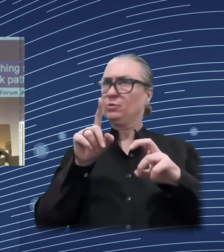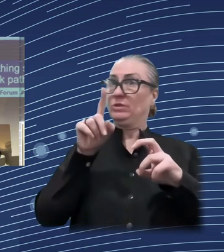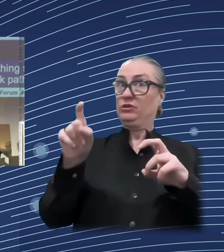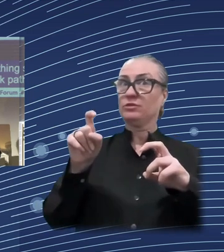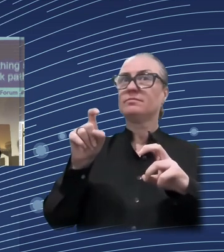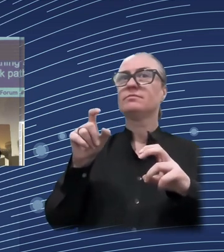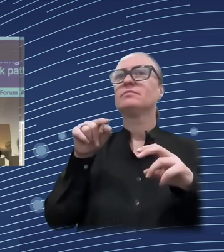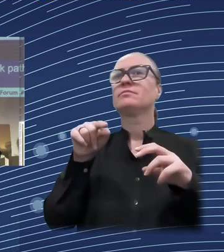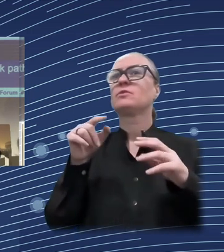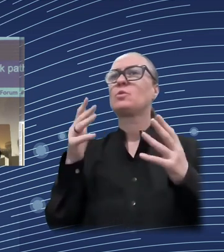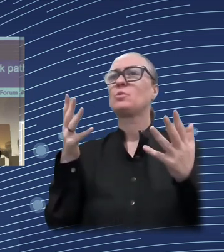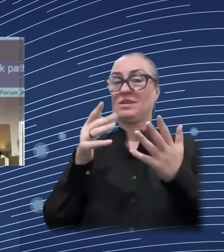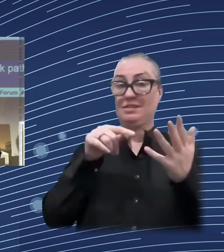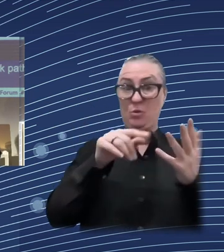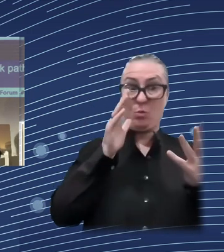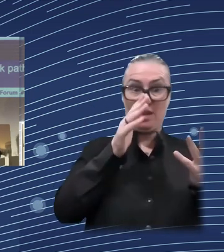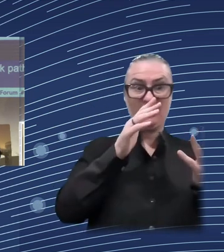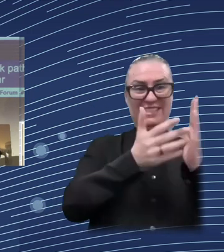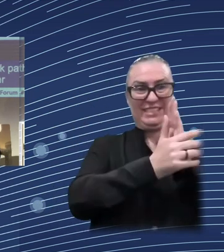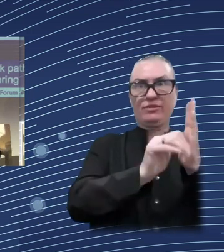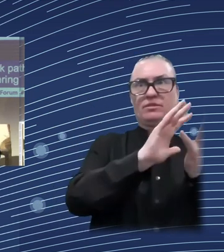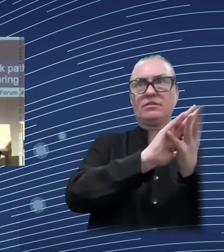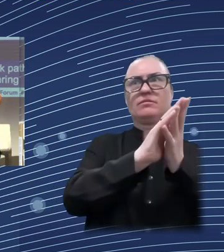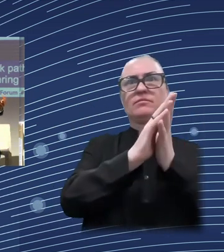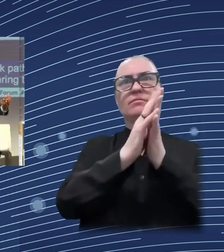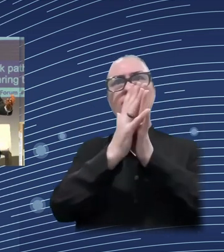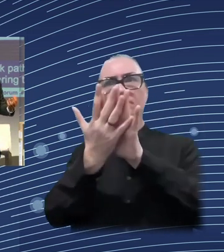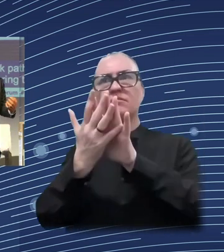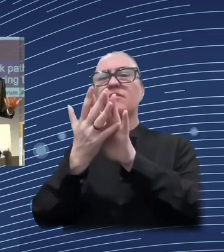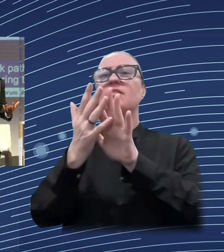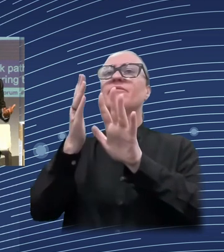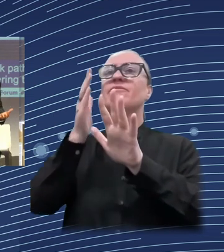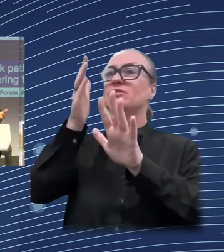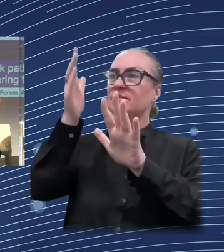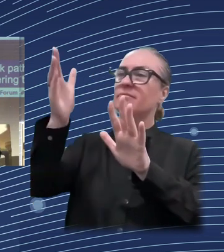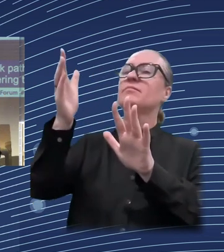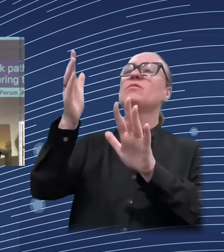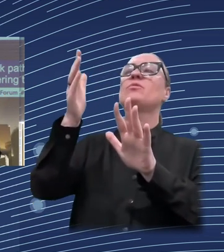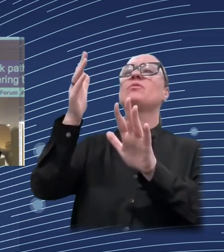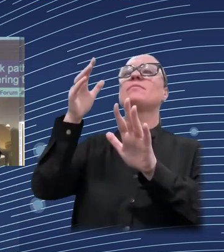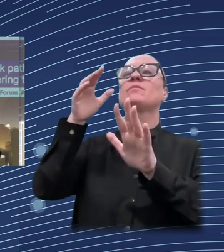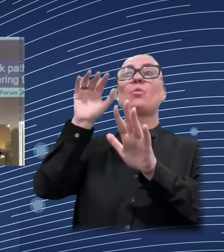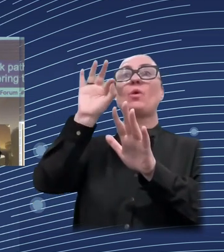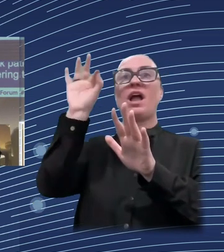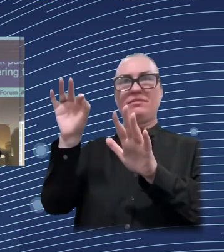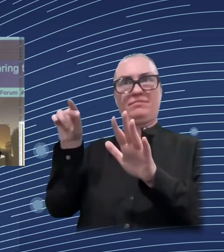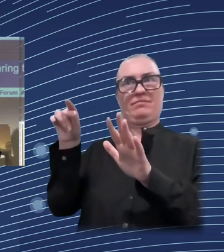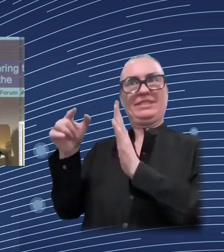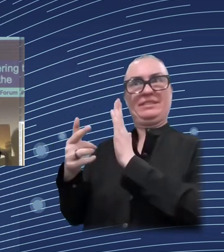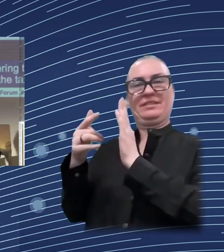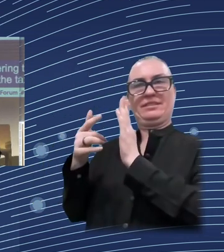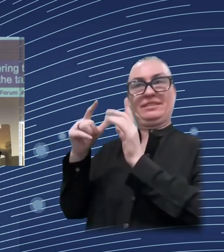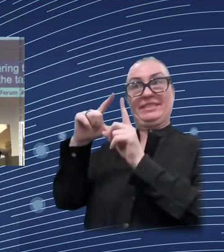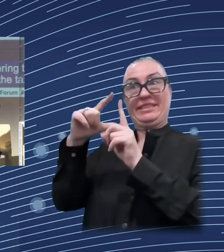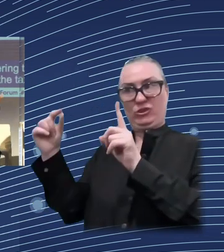gross income. So market income came before the policy intervention, which plays through the tax and social benefit system,